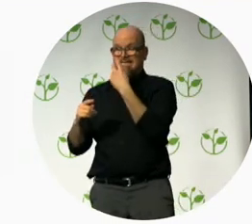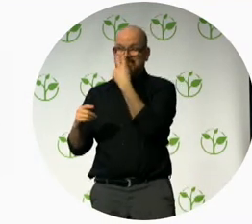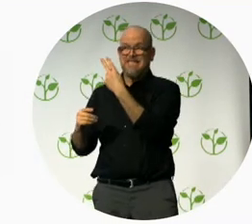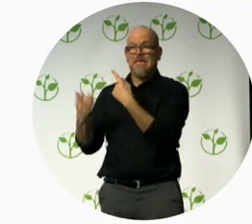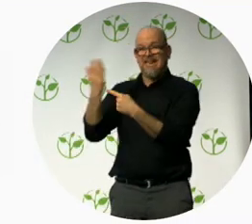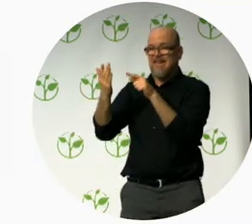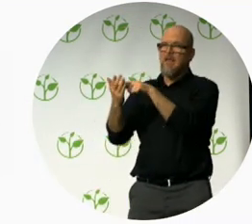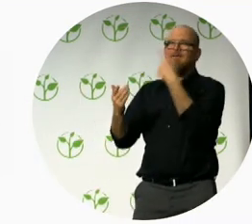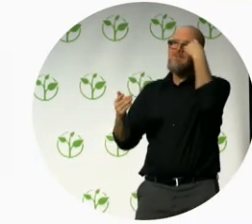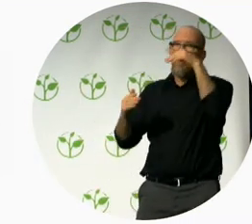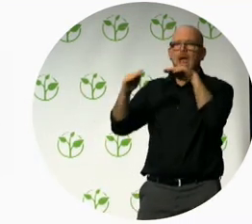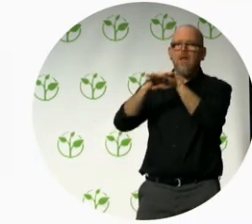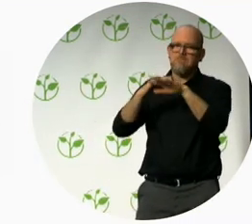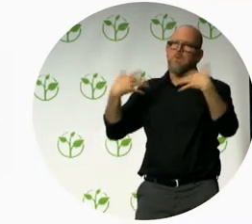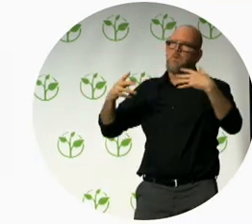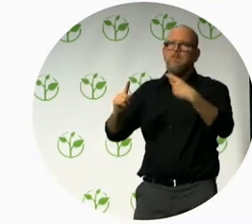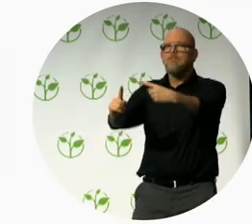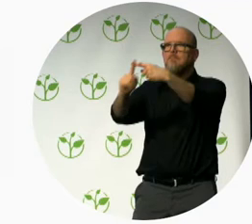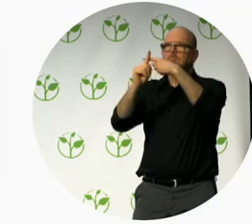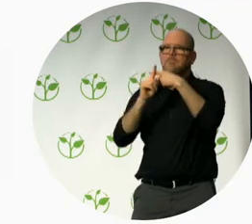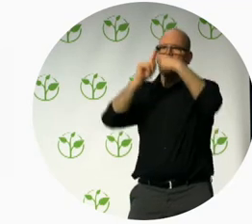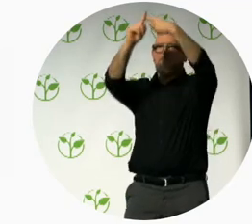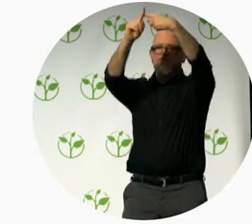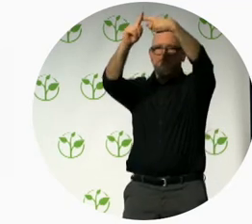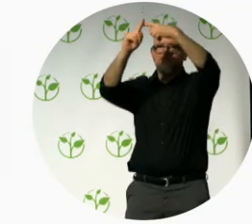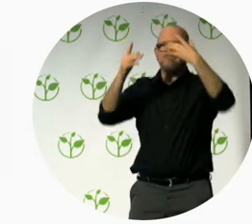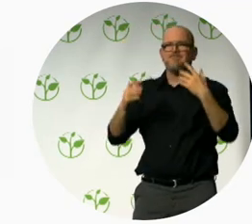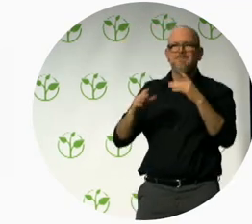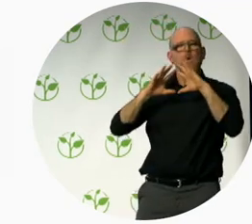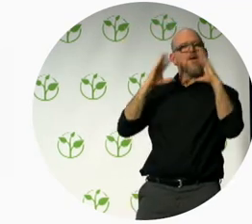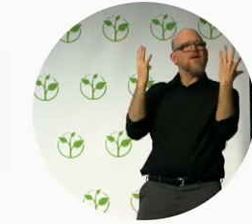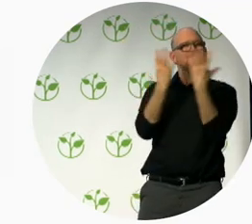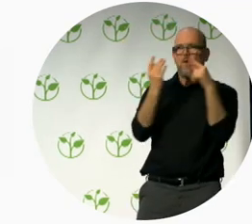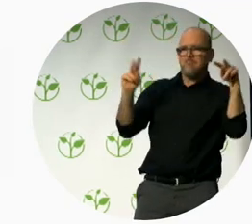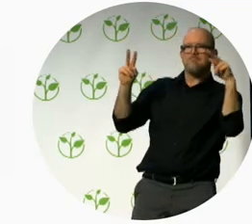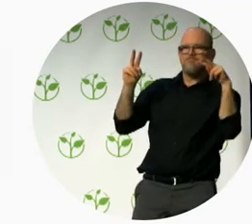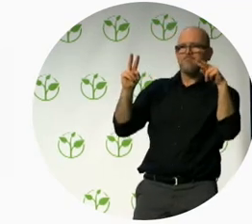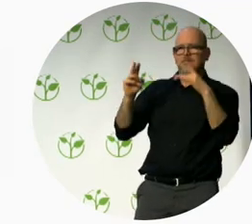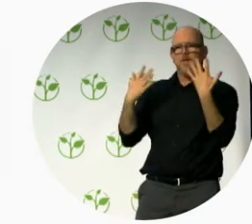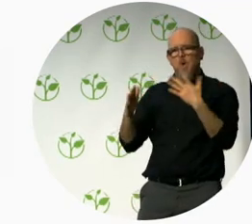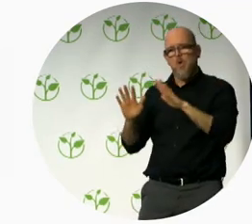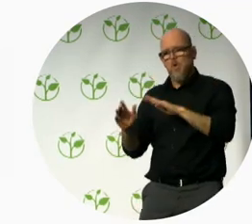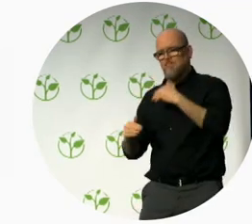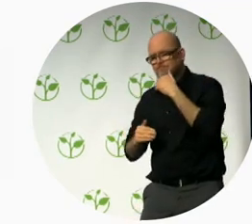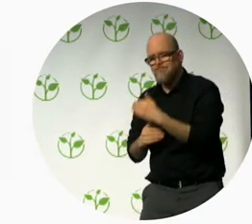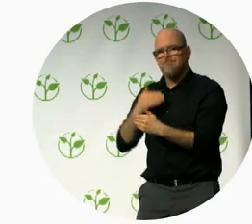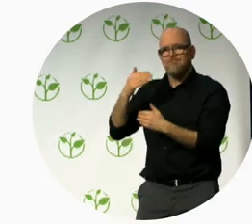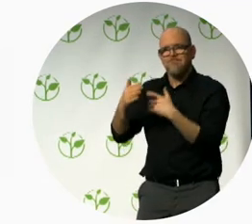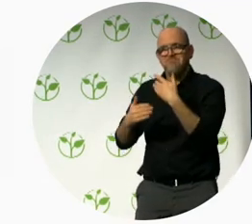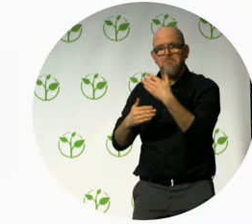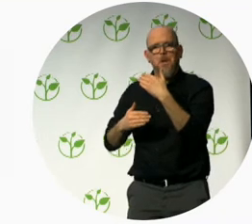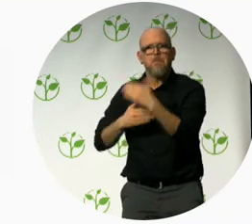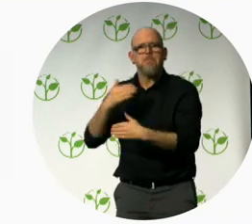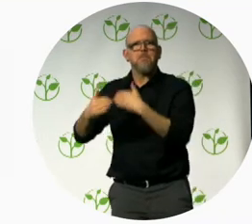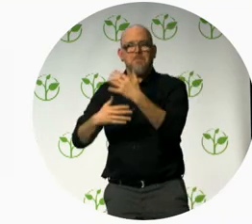power to create accessible world from day one. A world where we won't have to